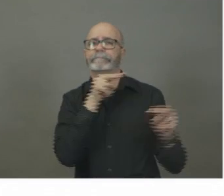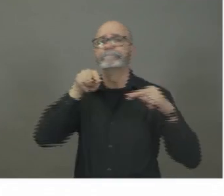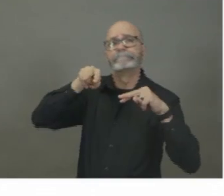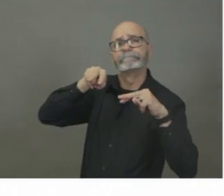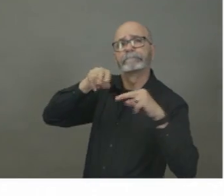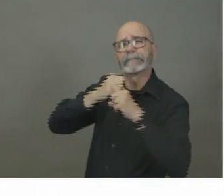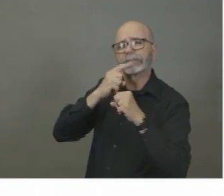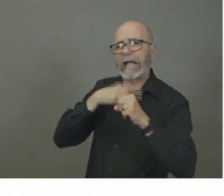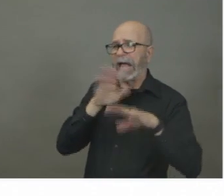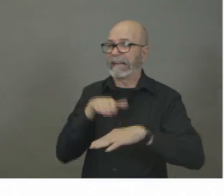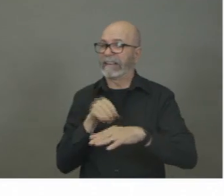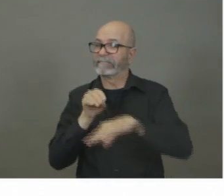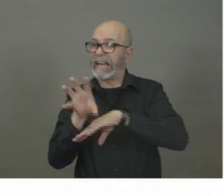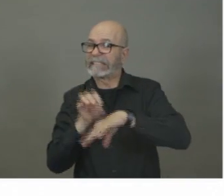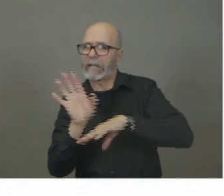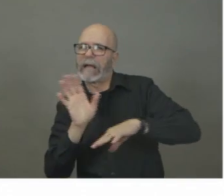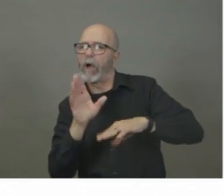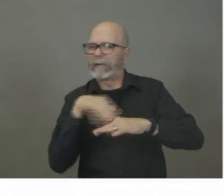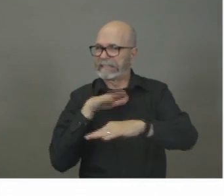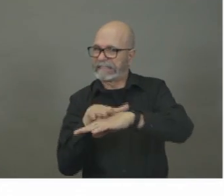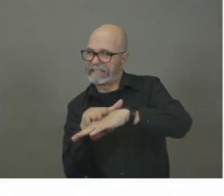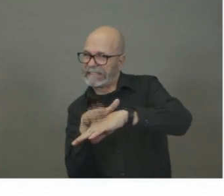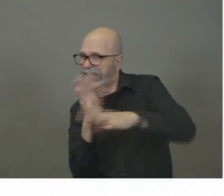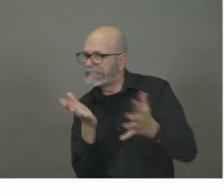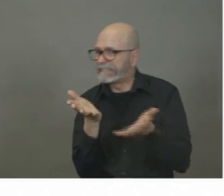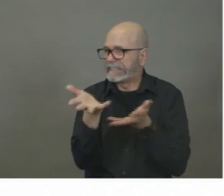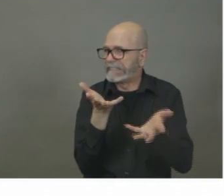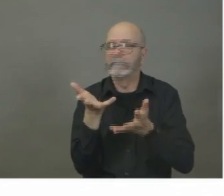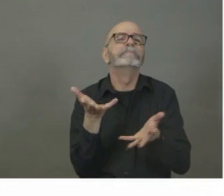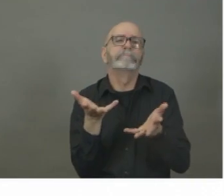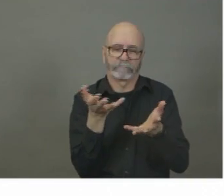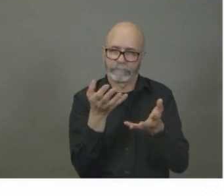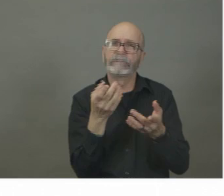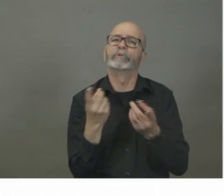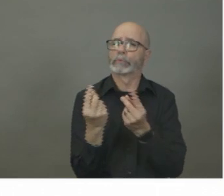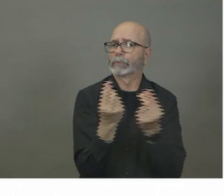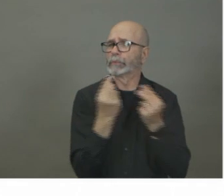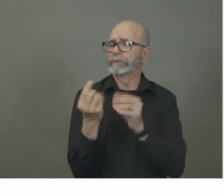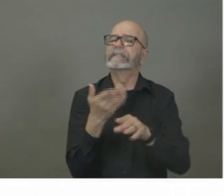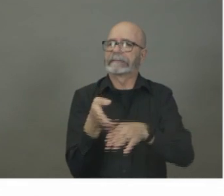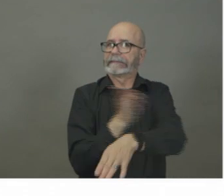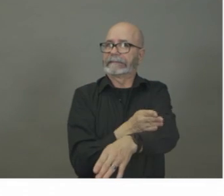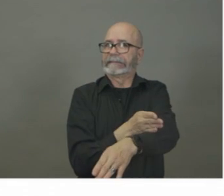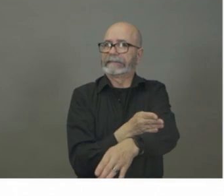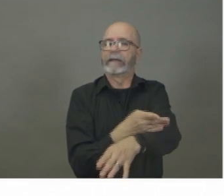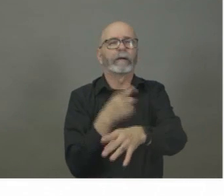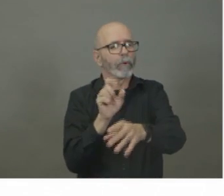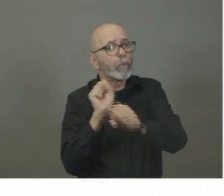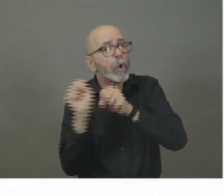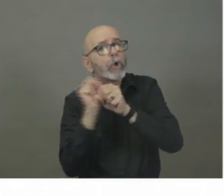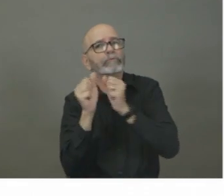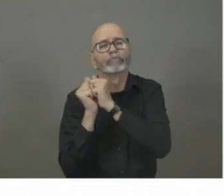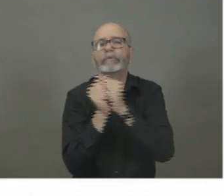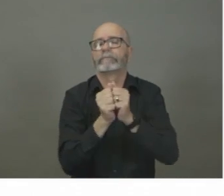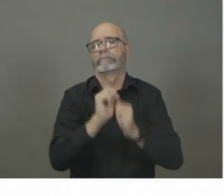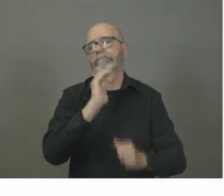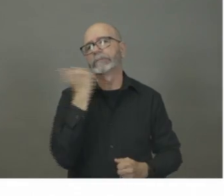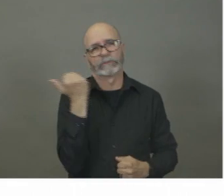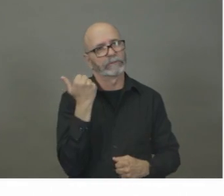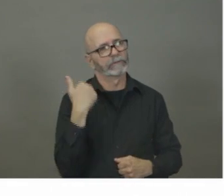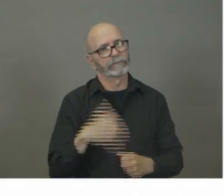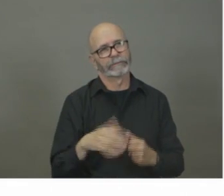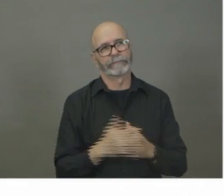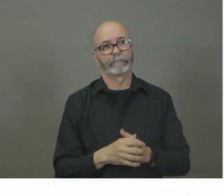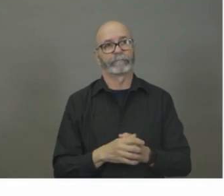recommendations to government as to what actions to take place, and there's been a lot of work that has gone into preparing the announcement today,